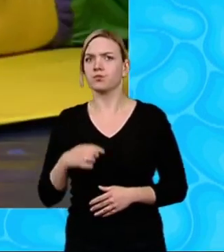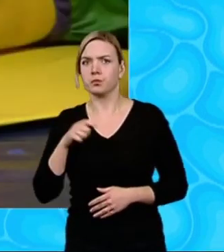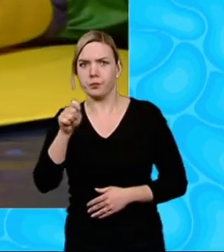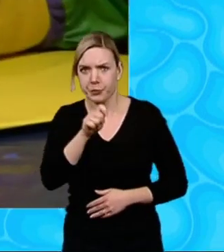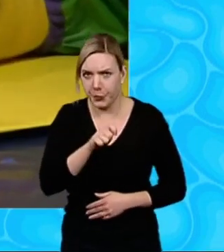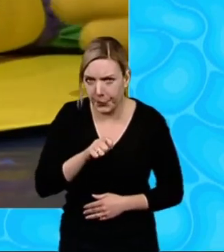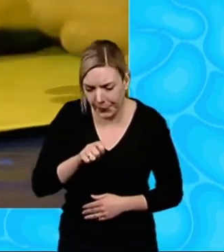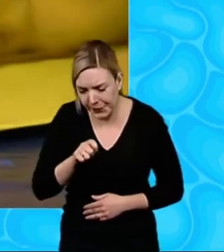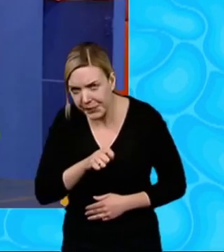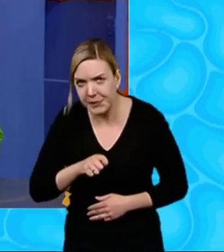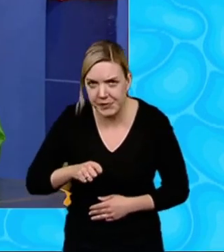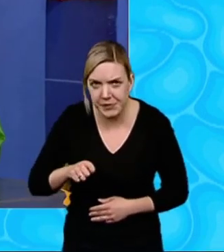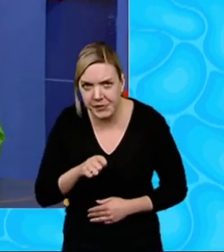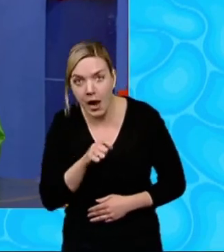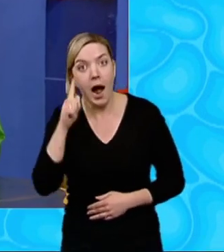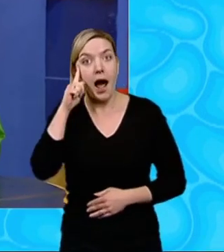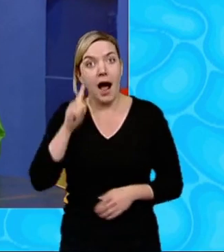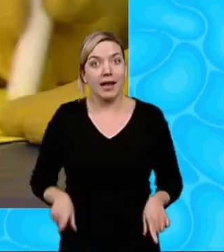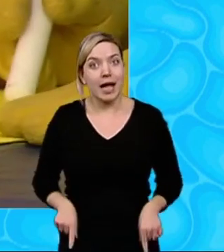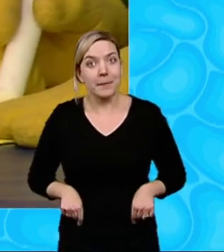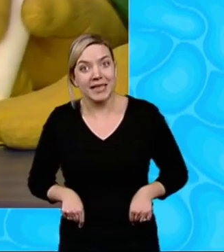Doodles Doodles Um, nappy